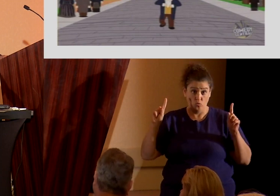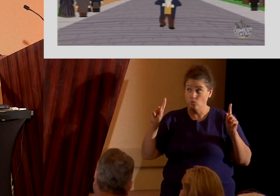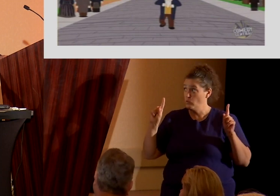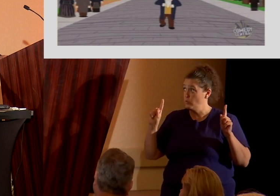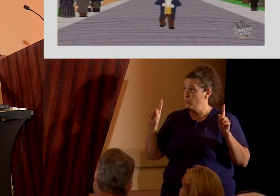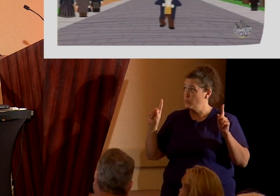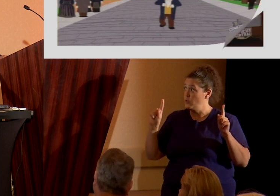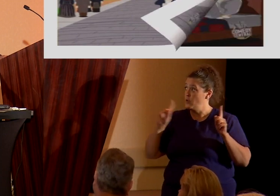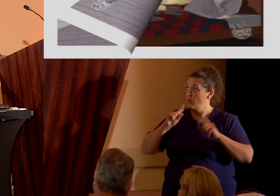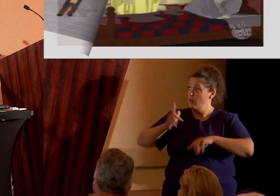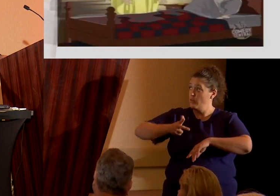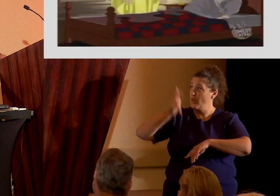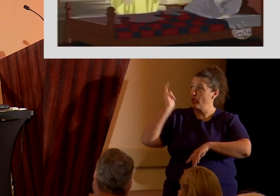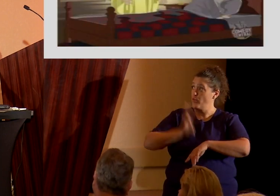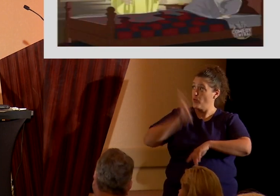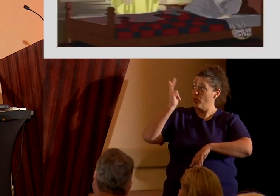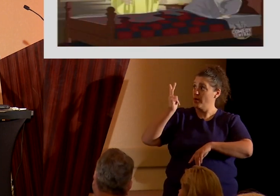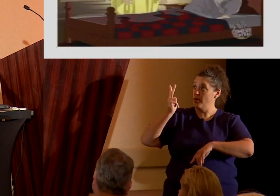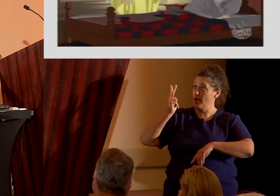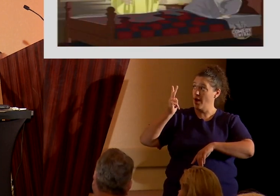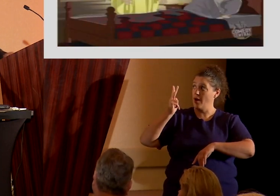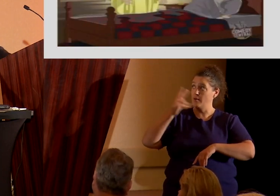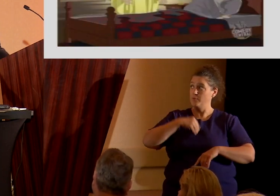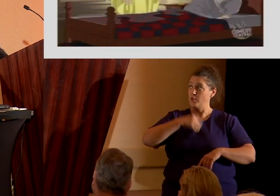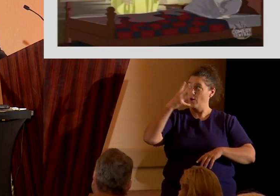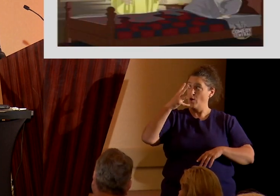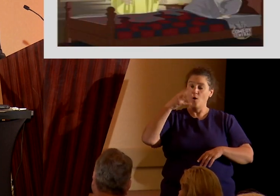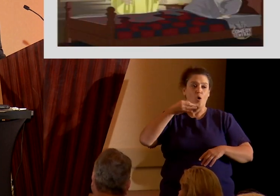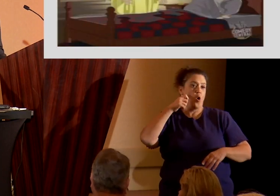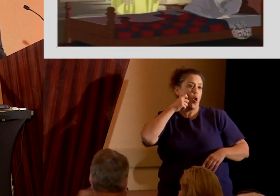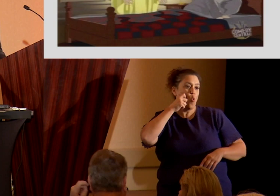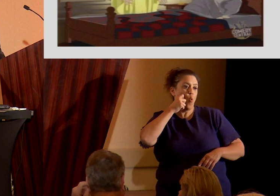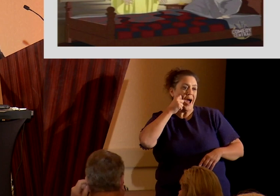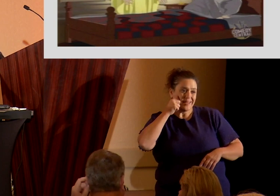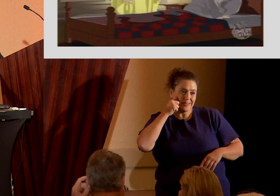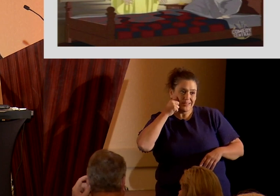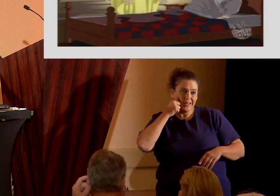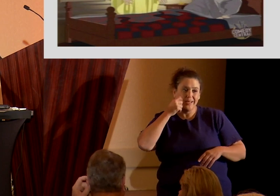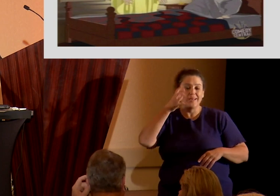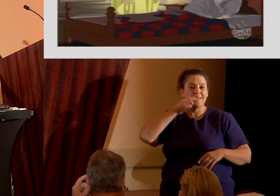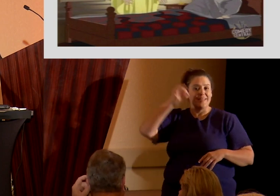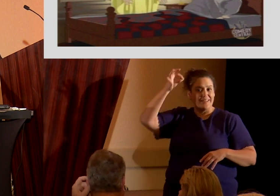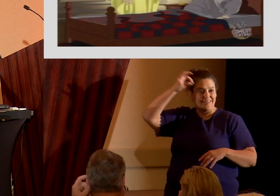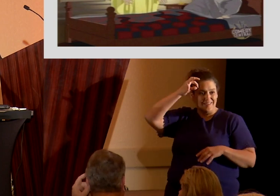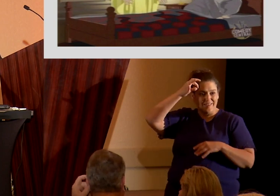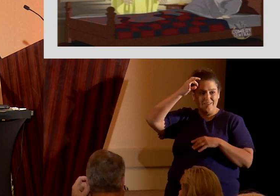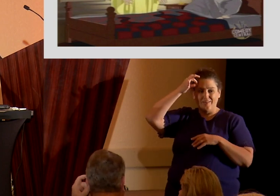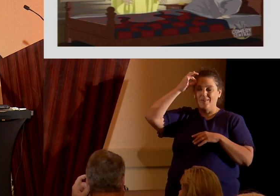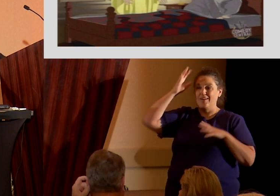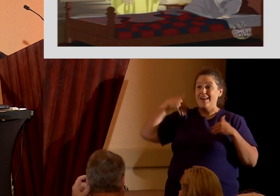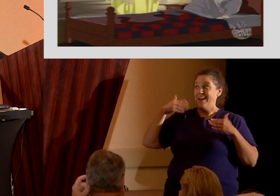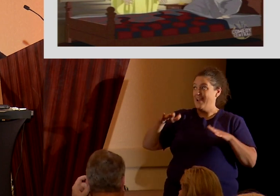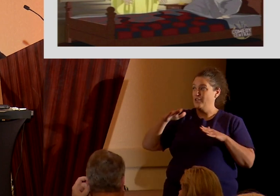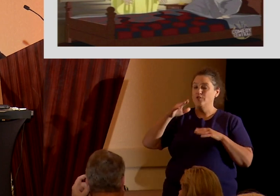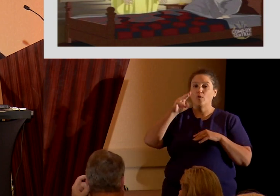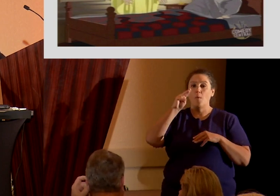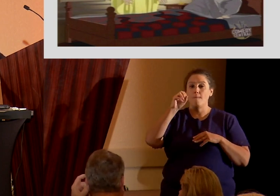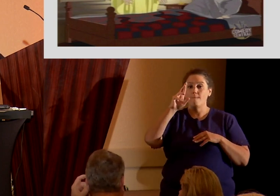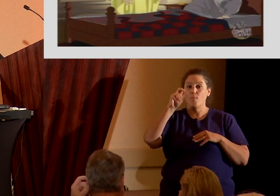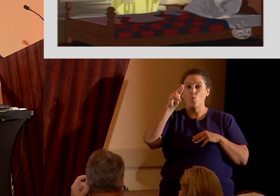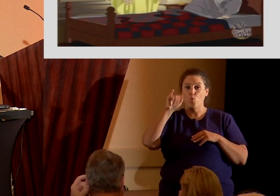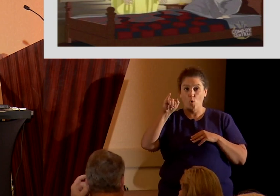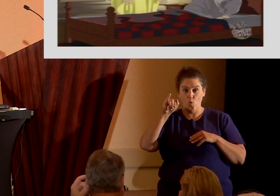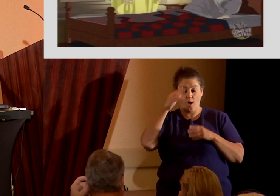three times by a white-skinned Native American angel named Moroni. The angel told him of a book written upon gold